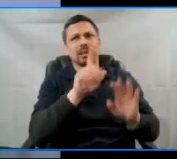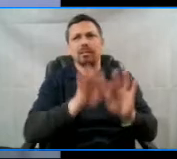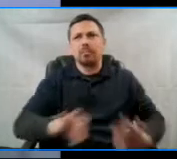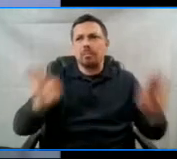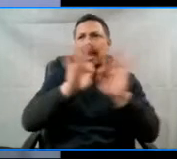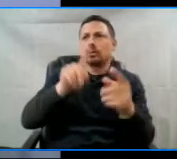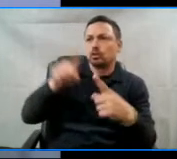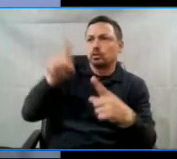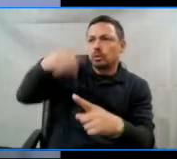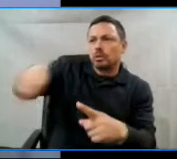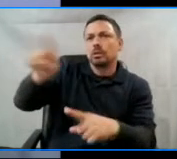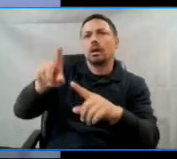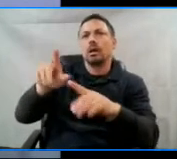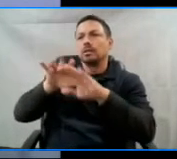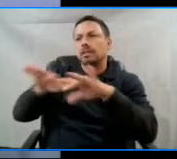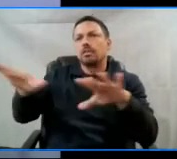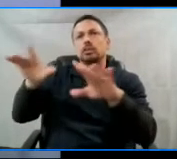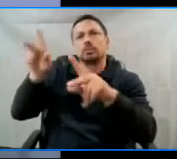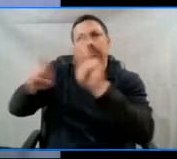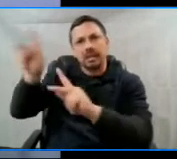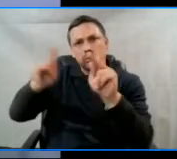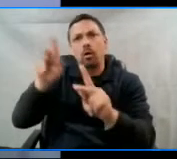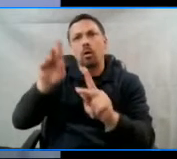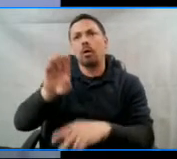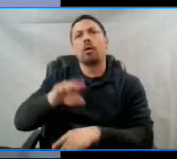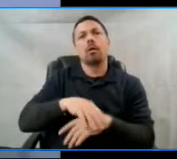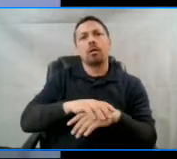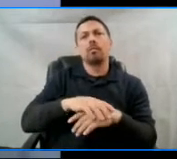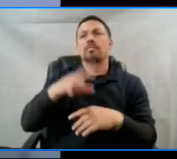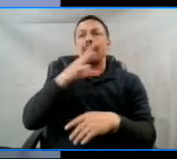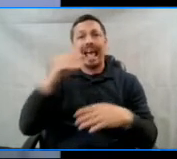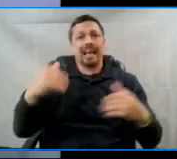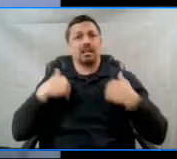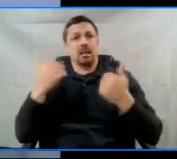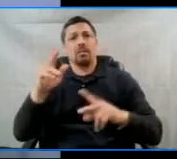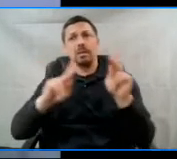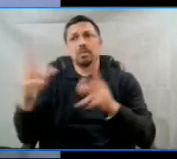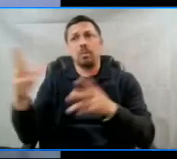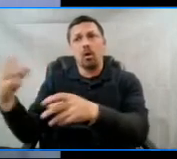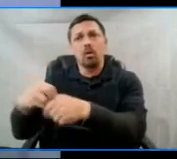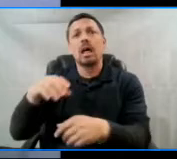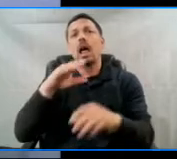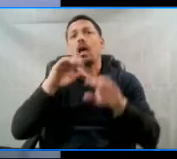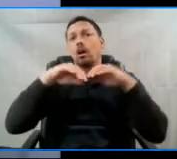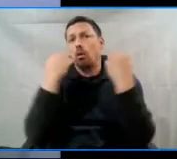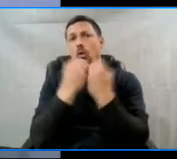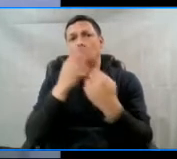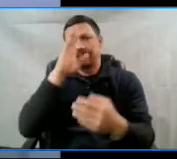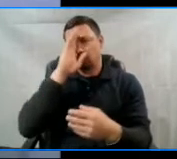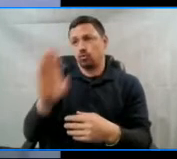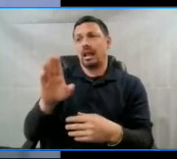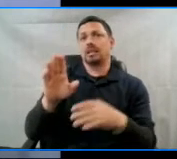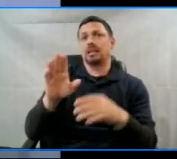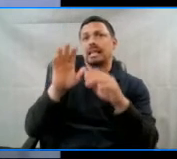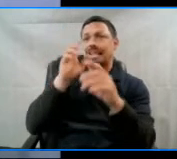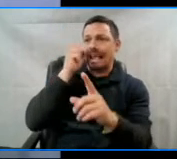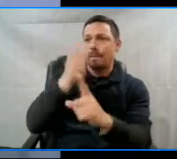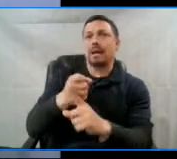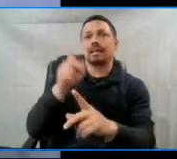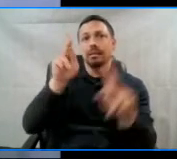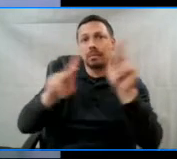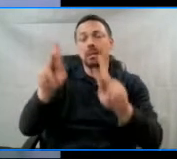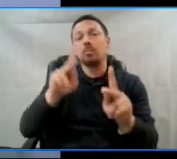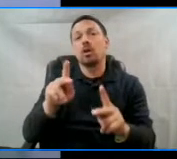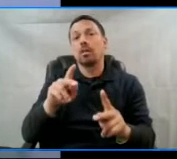Latinx, and AAPI communities, and young people, and organized, directly impacted people, while